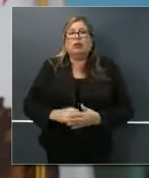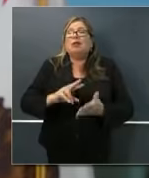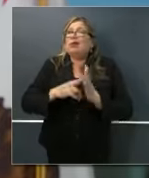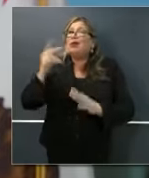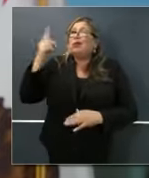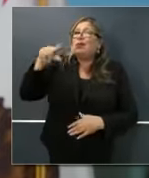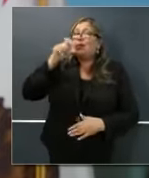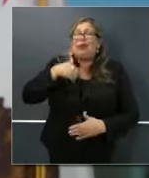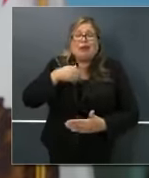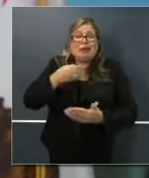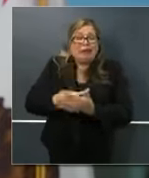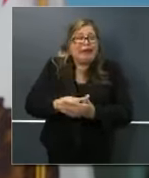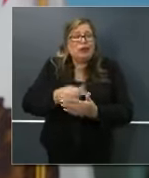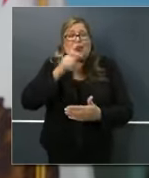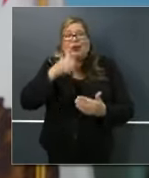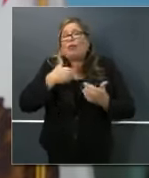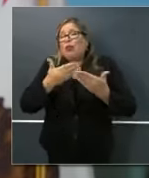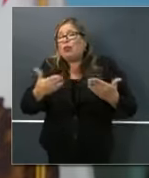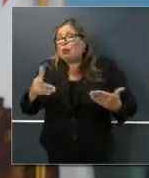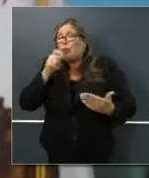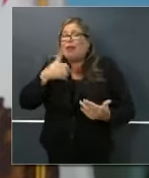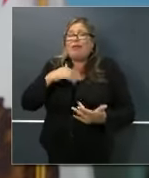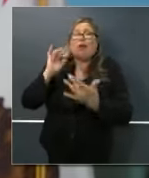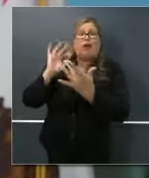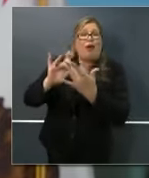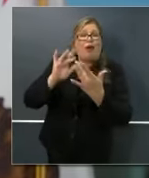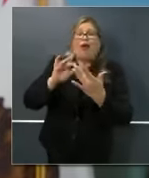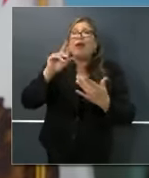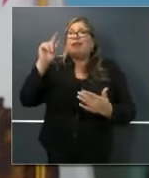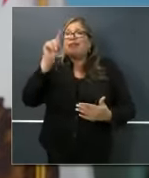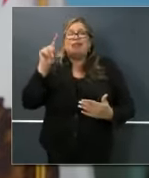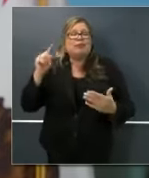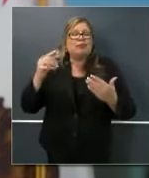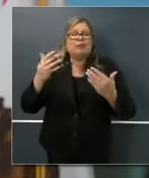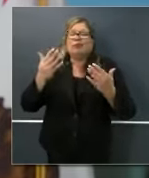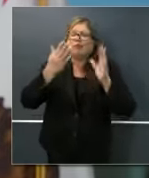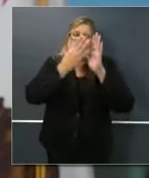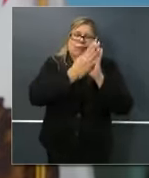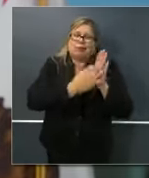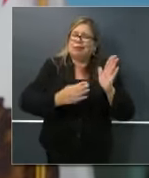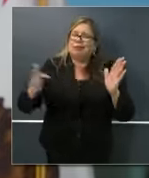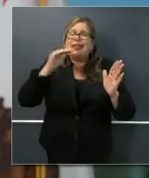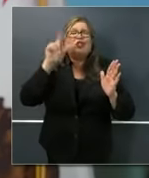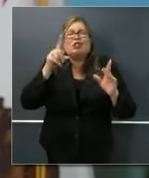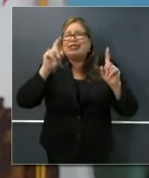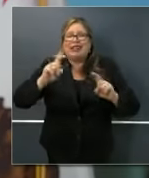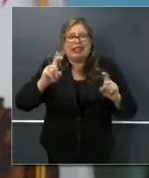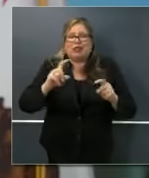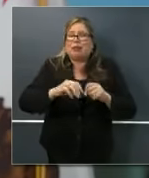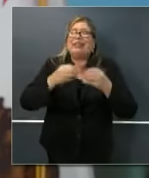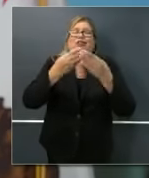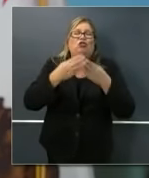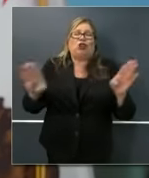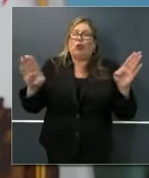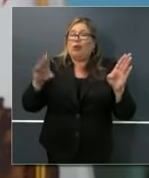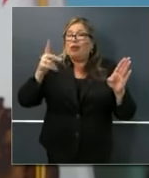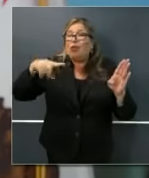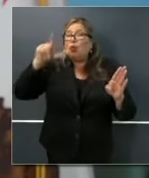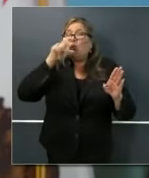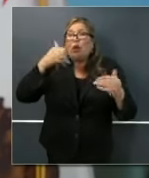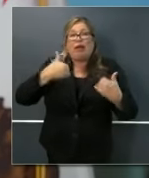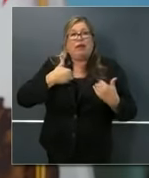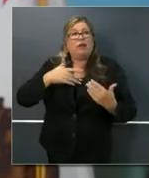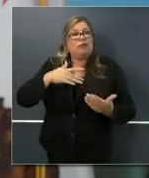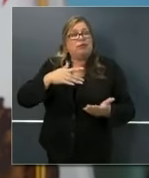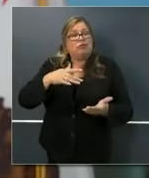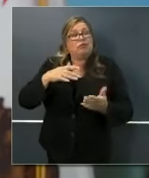resources, those with contacts and relationships, traditionally across the spectrum, not just on testing, but across the spectrum, find